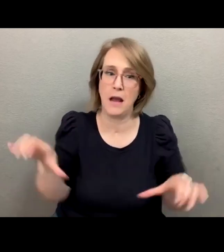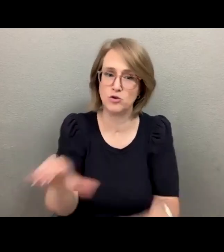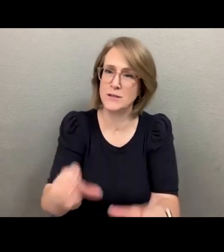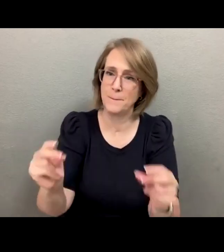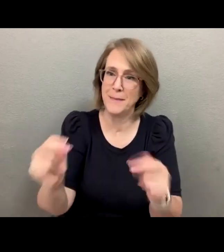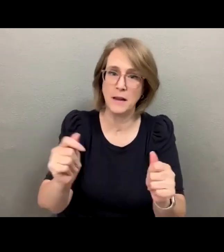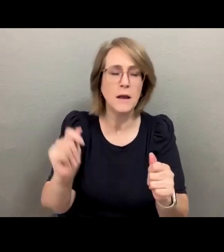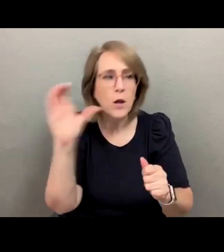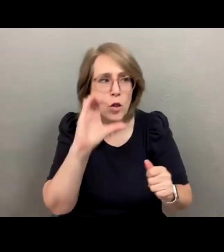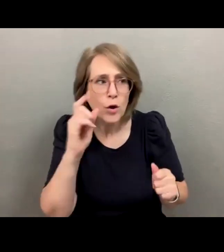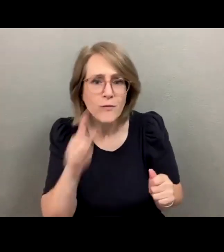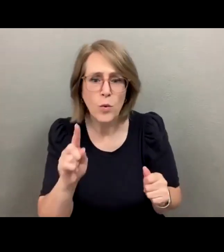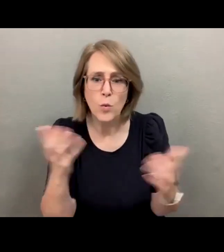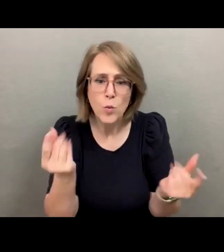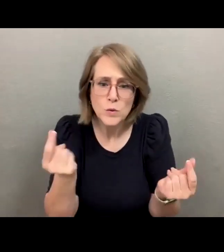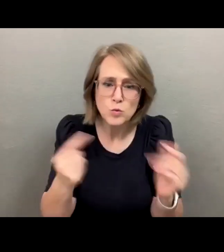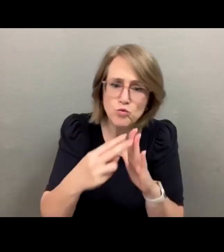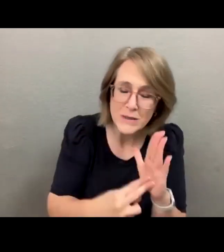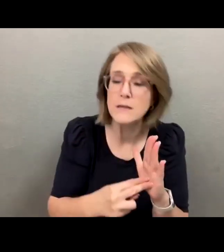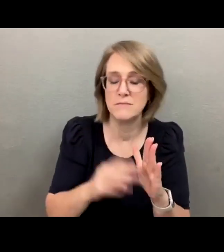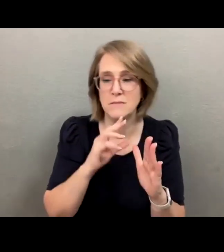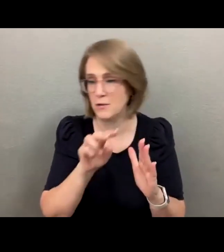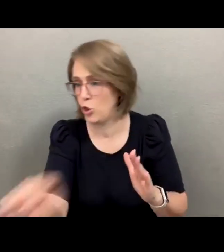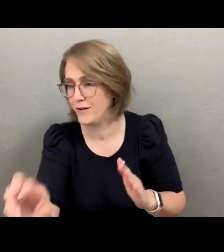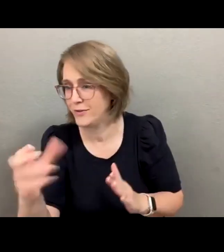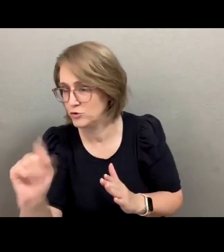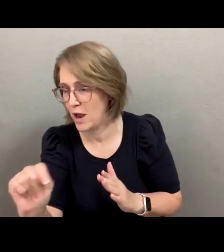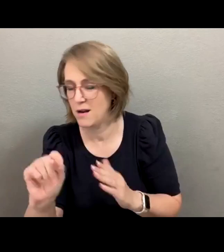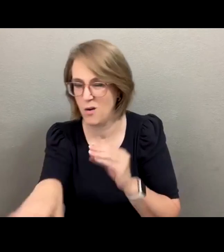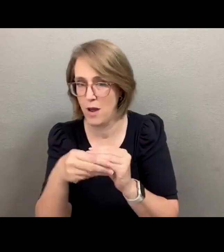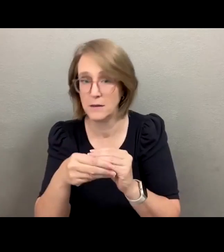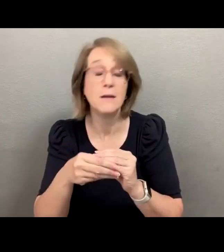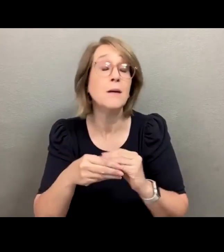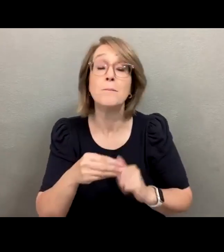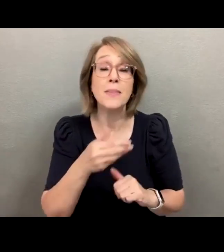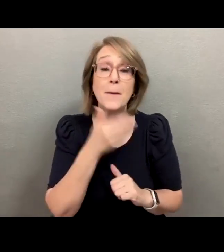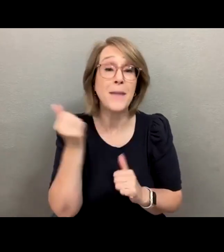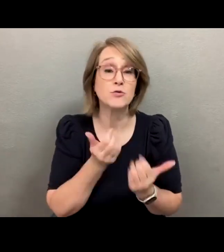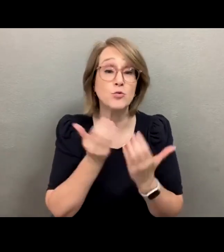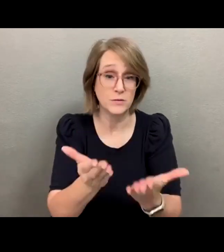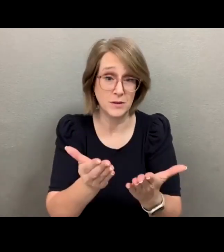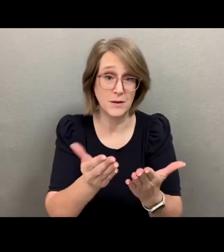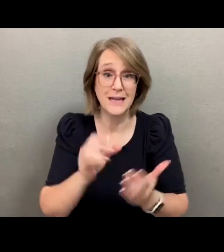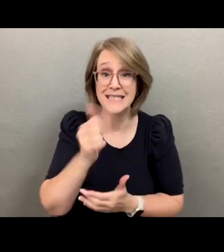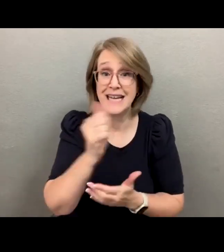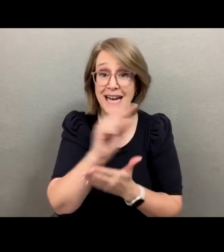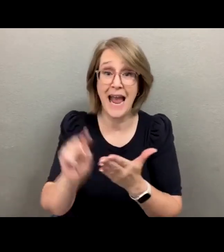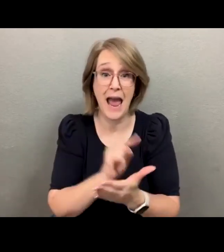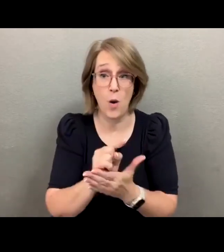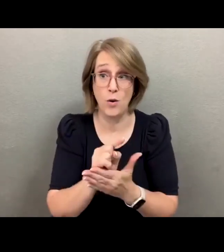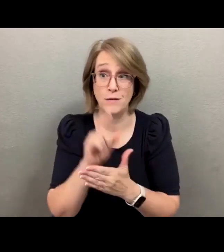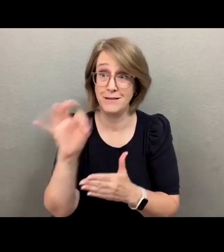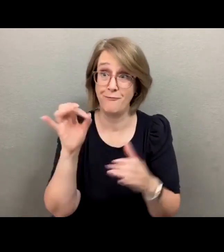Look for things to read. I'll put them in the chat. And the best recommendation I've heard is 10 hours worth of playing with